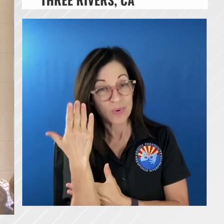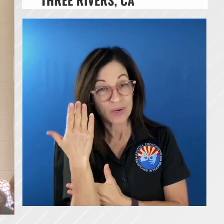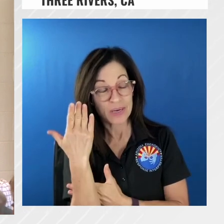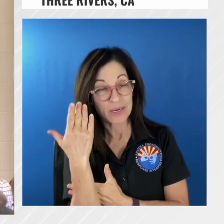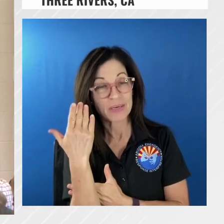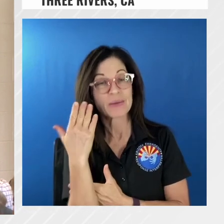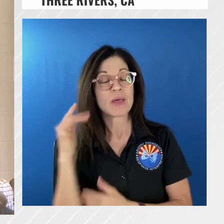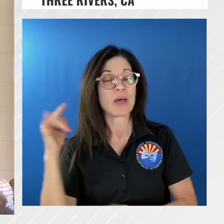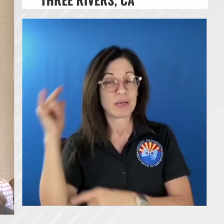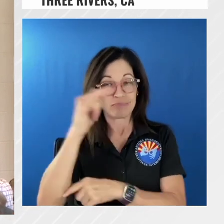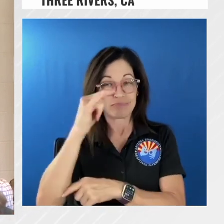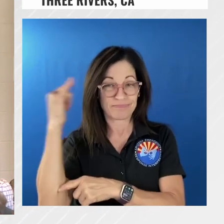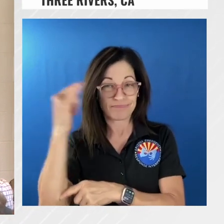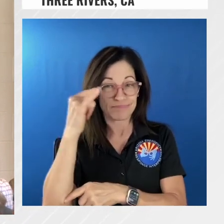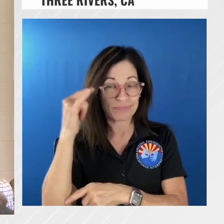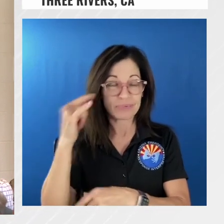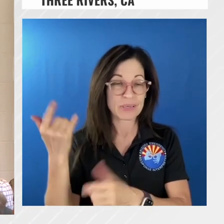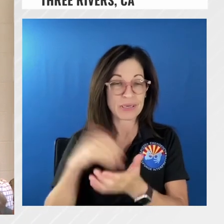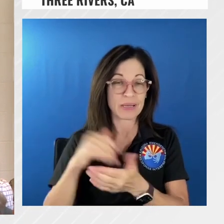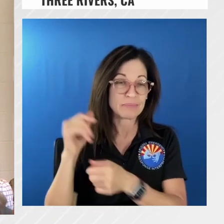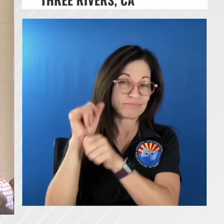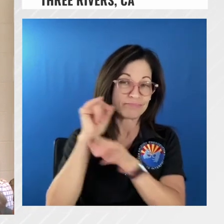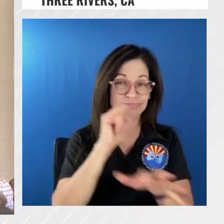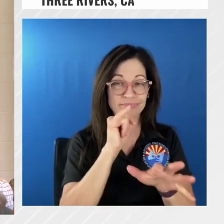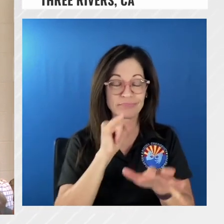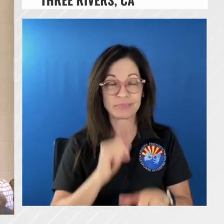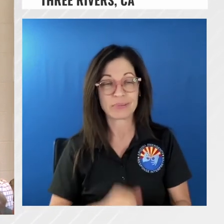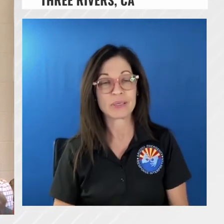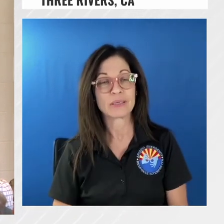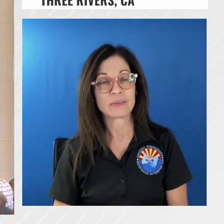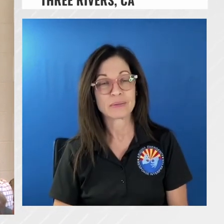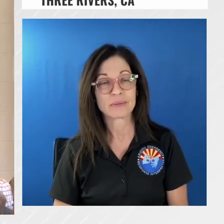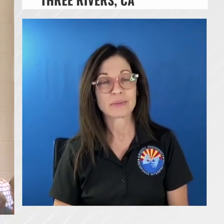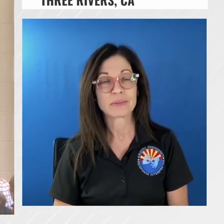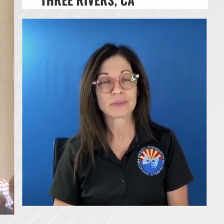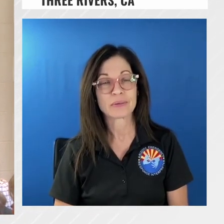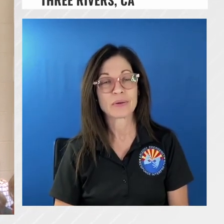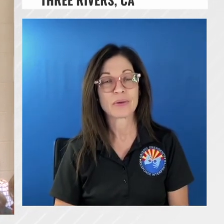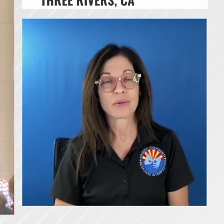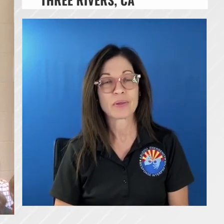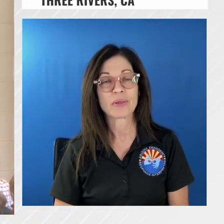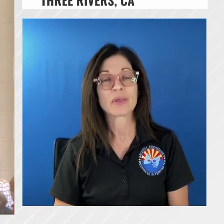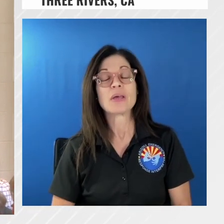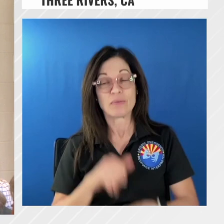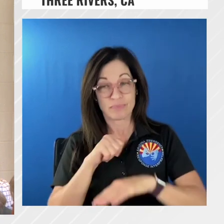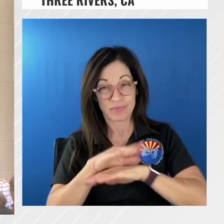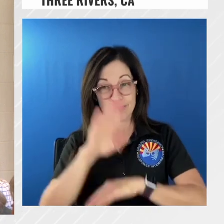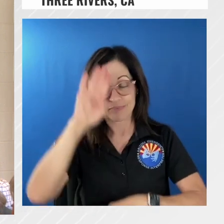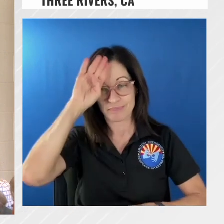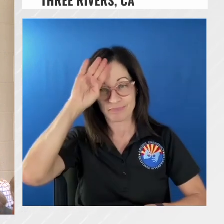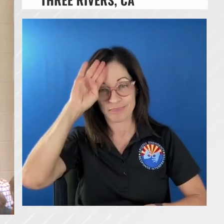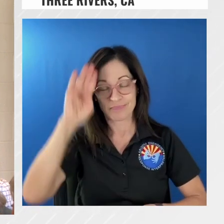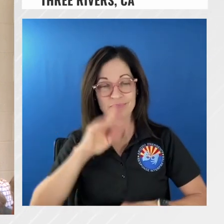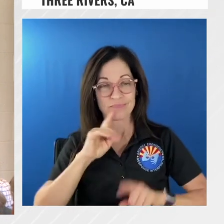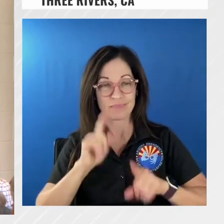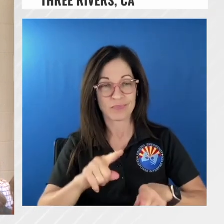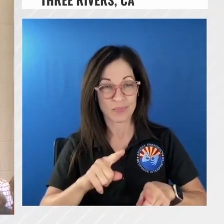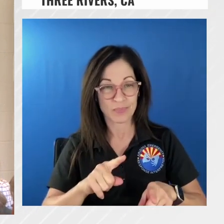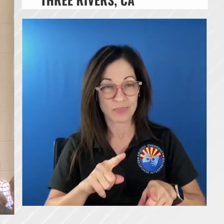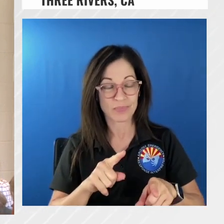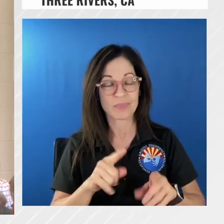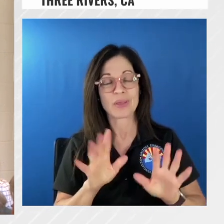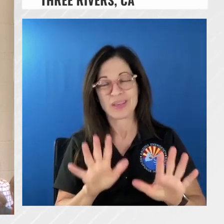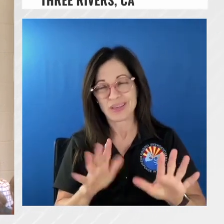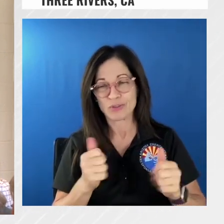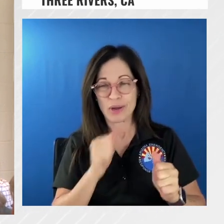tankers on it again we put uh crew uh crew uh crew orders in so just some not to go down too far of a side